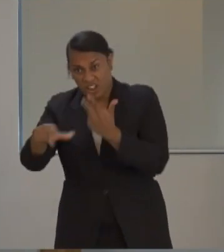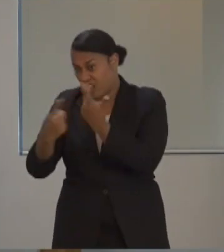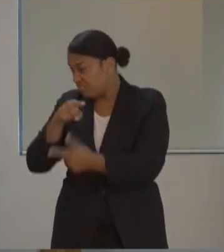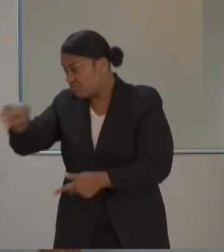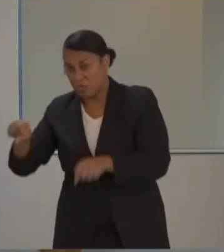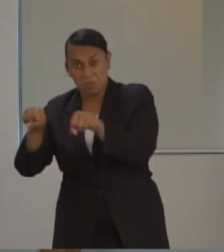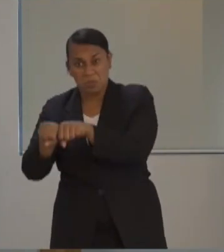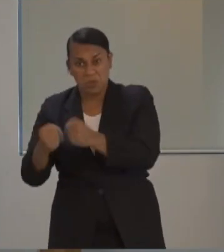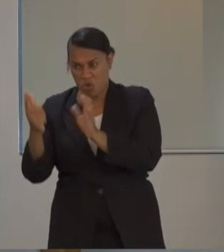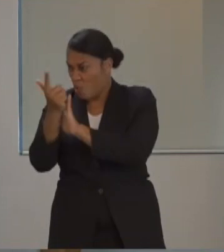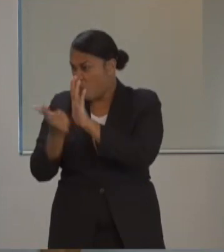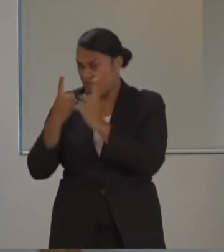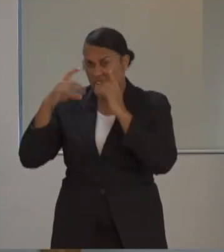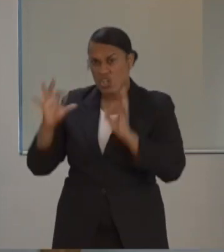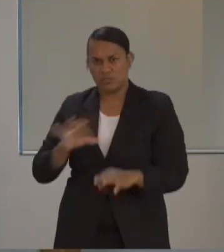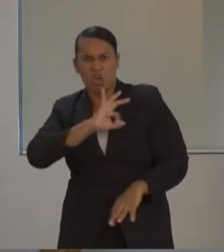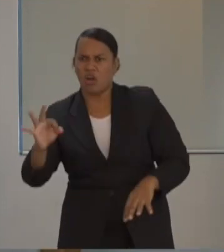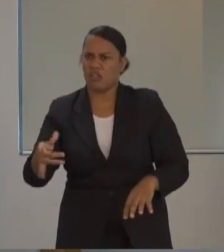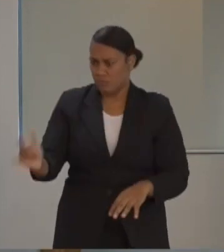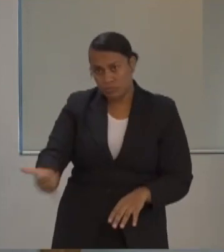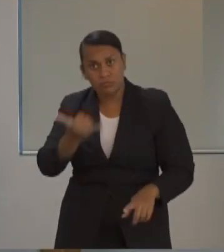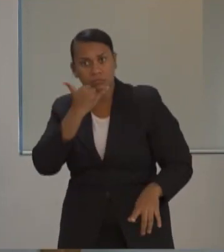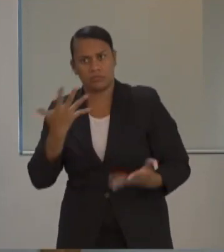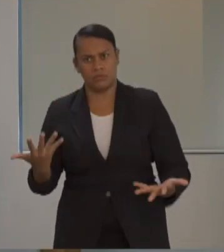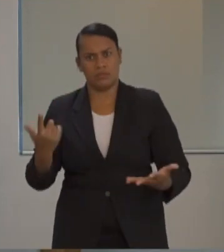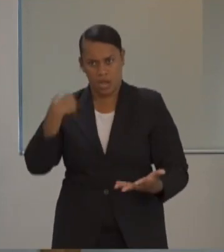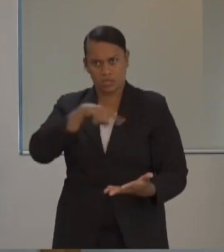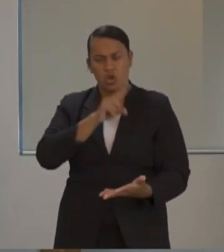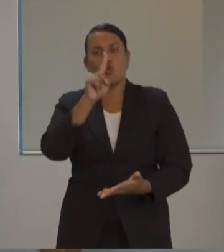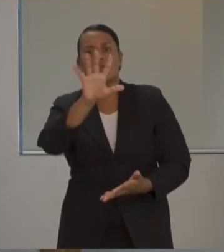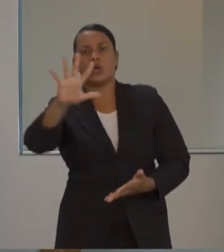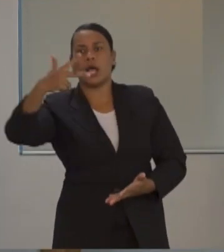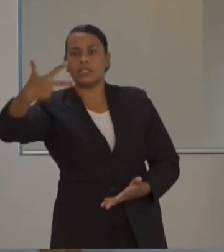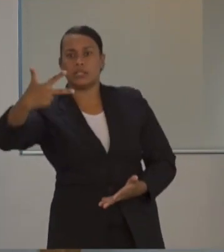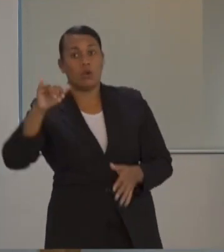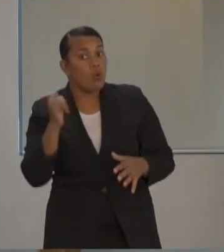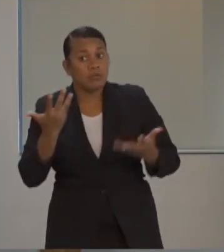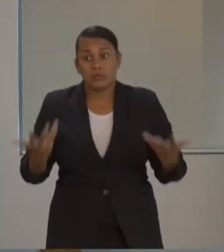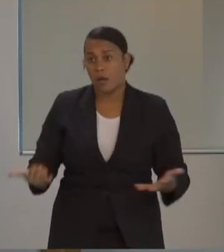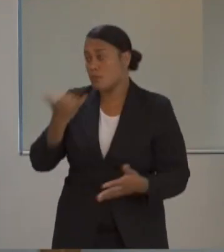silent. Pick up the phone and call number 158 or dial the police.